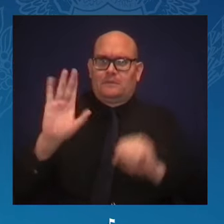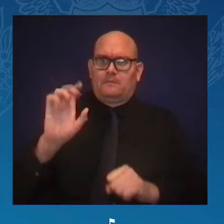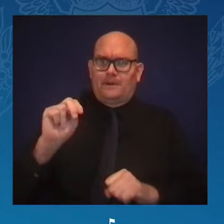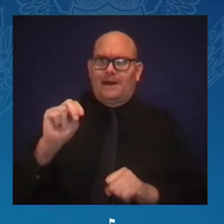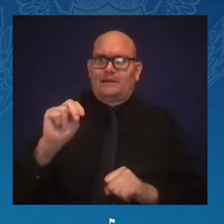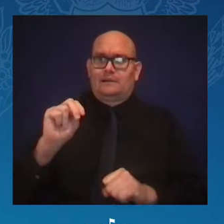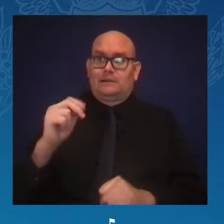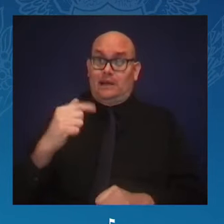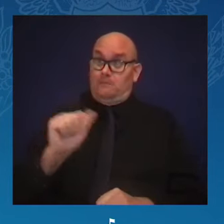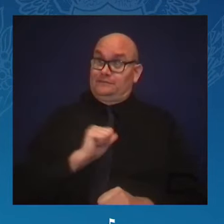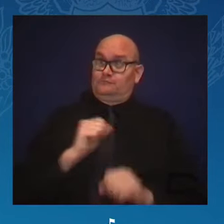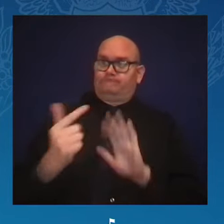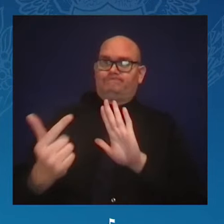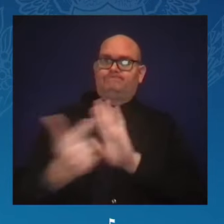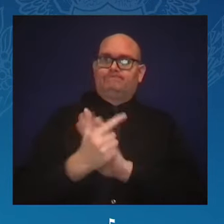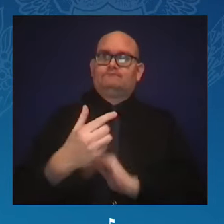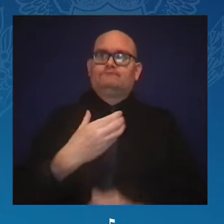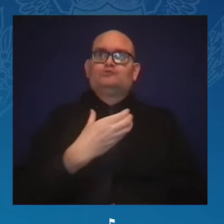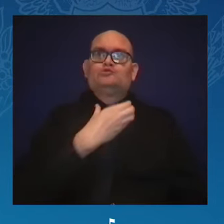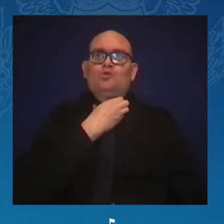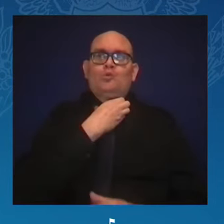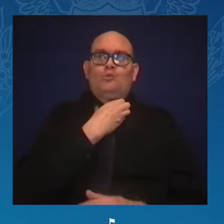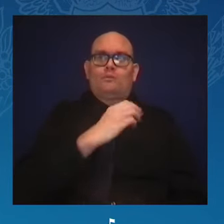warrants by federal law enforcement.